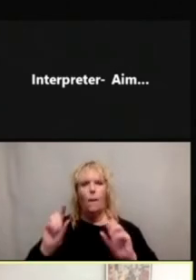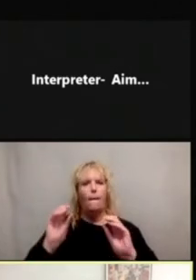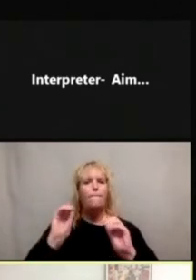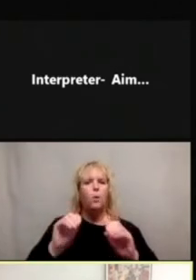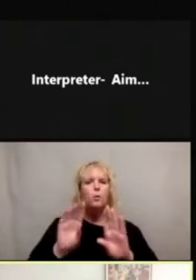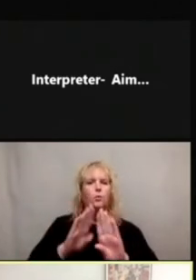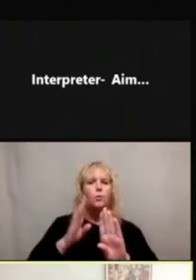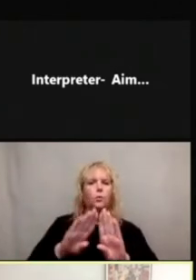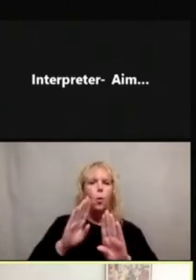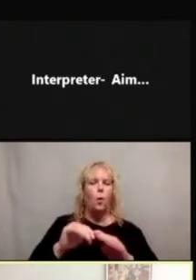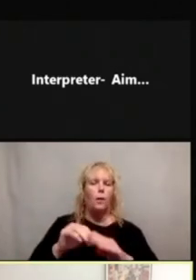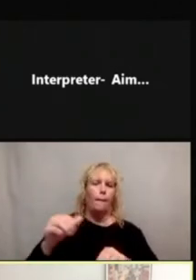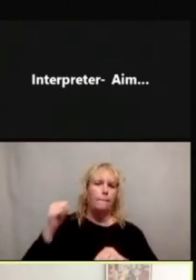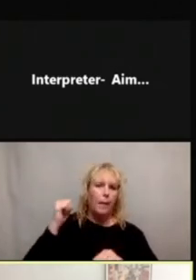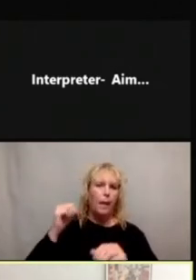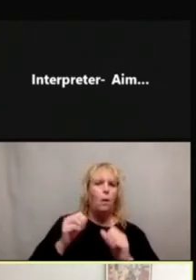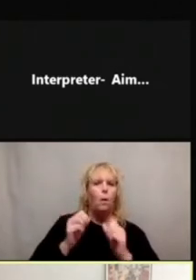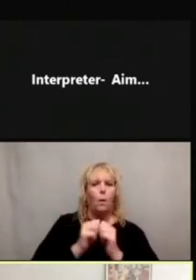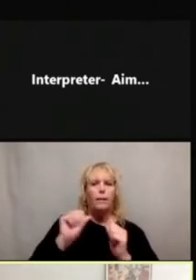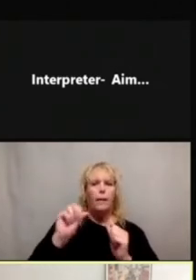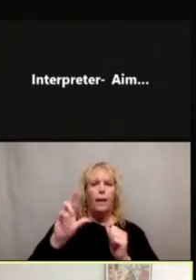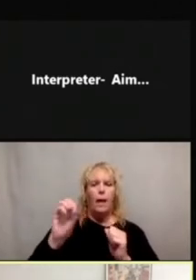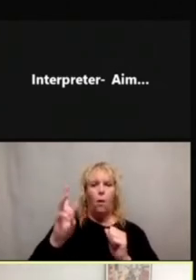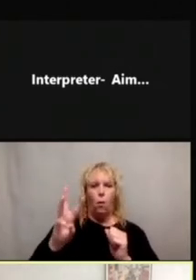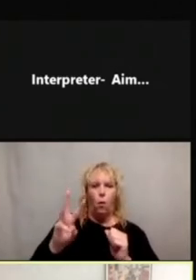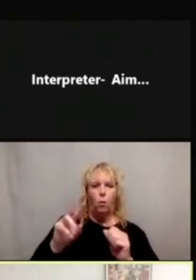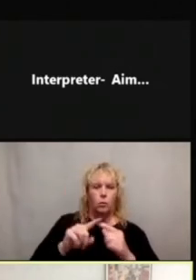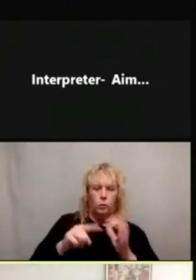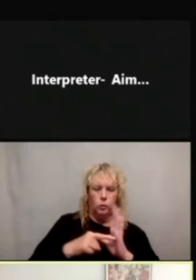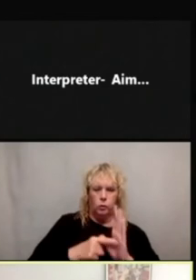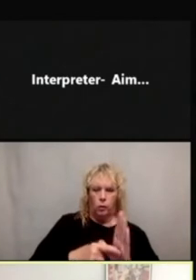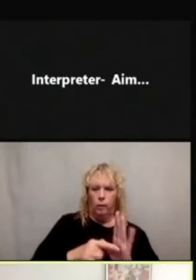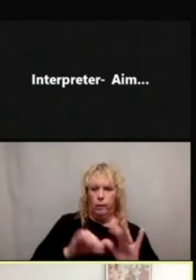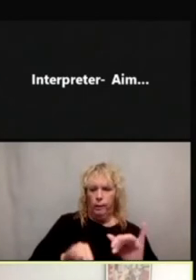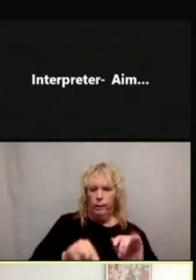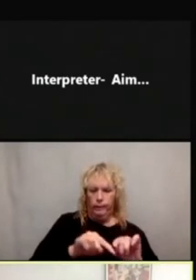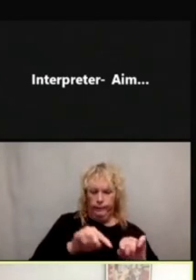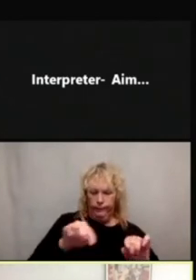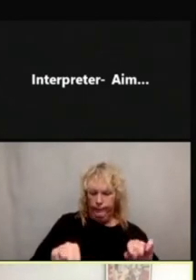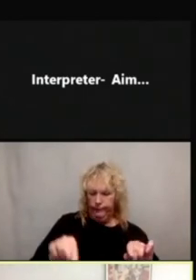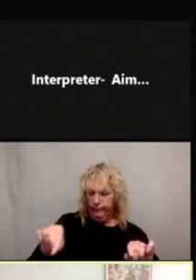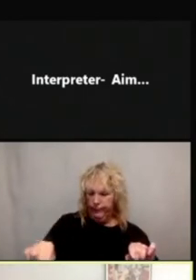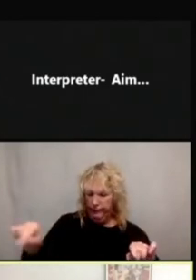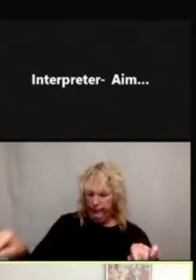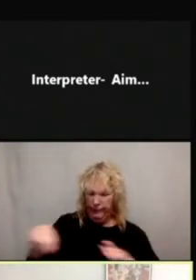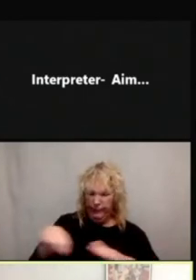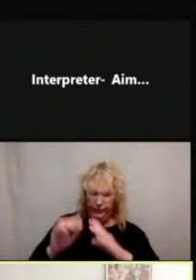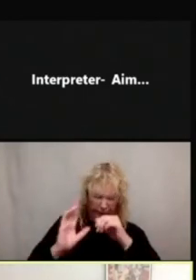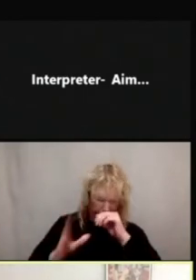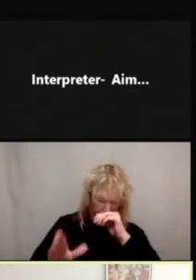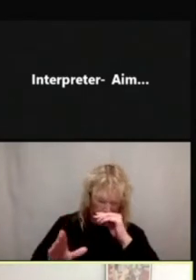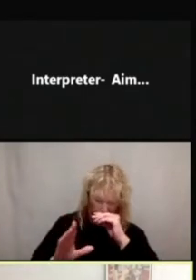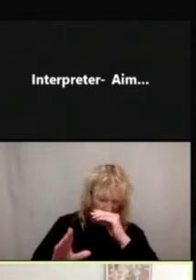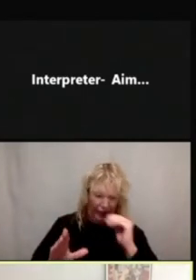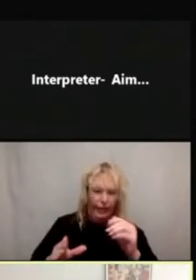background and arrow between them to set the scene that they are social distancing in the hallway, specifically.